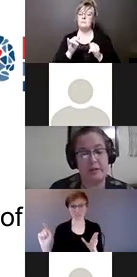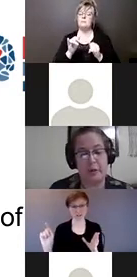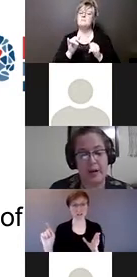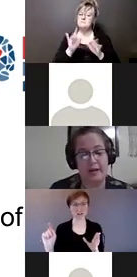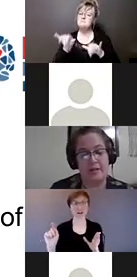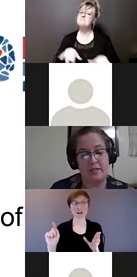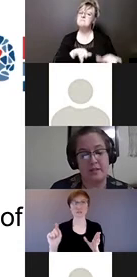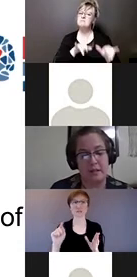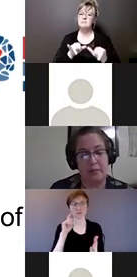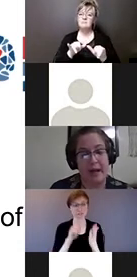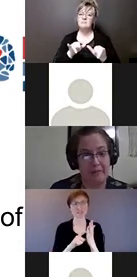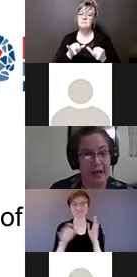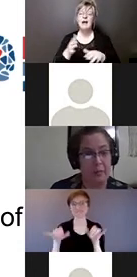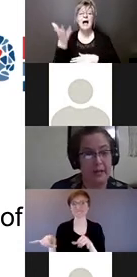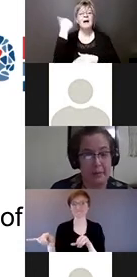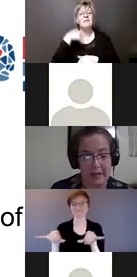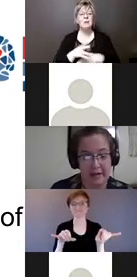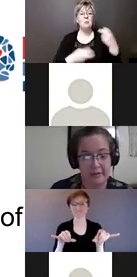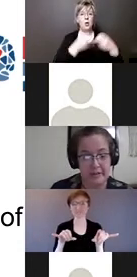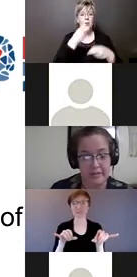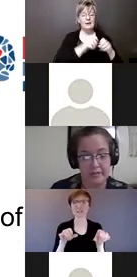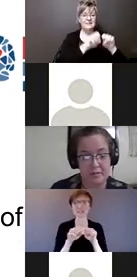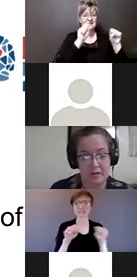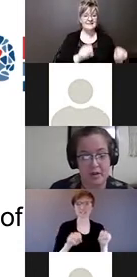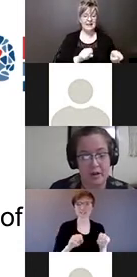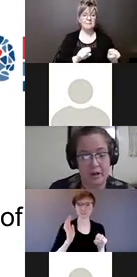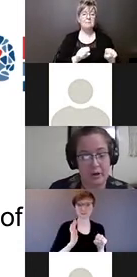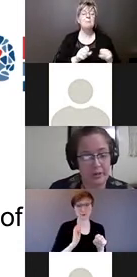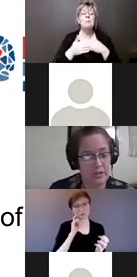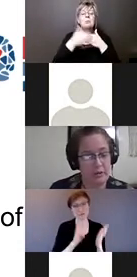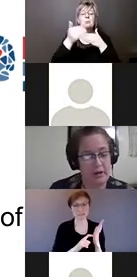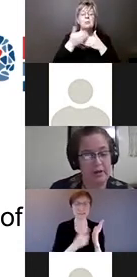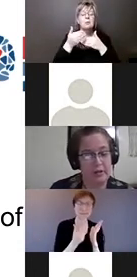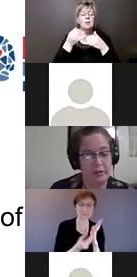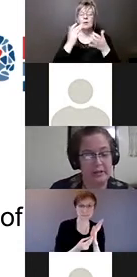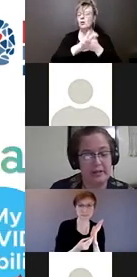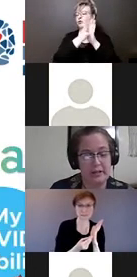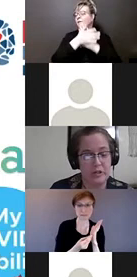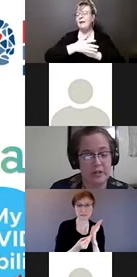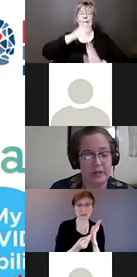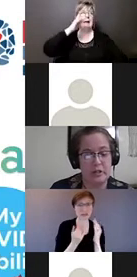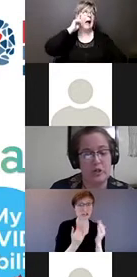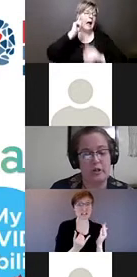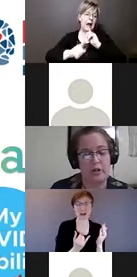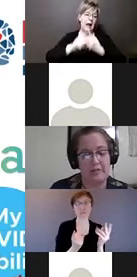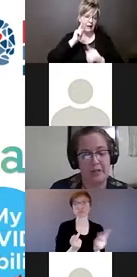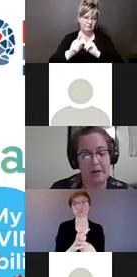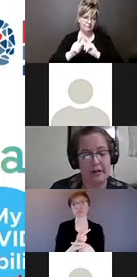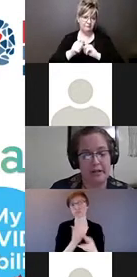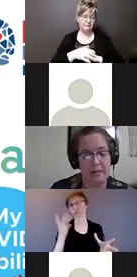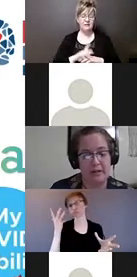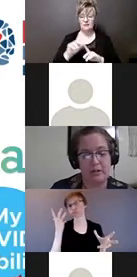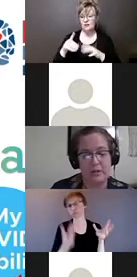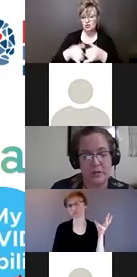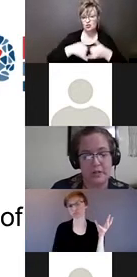considered cracks in the system have now become cavernous. According to an article written last year in the Journal of the